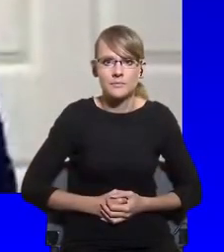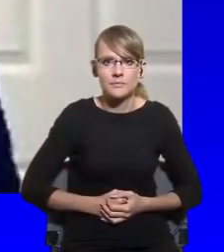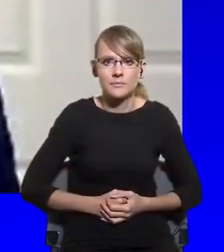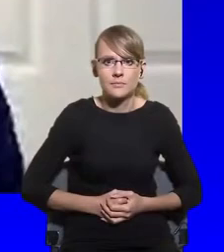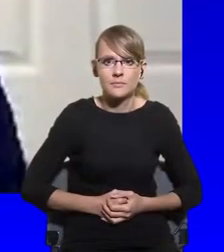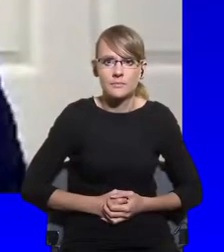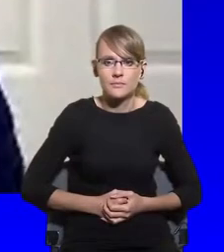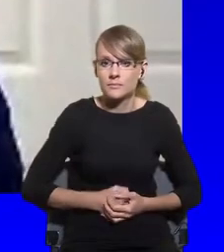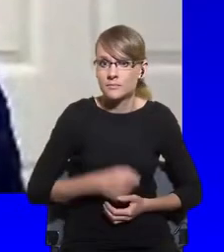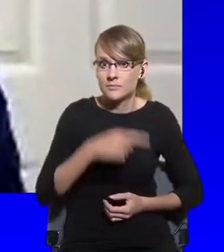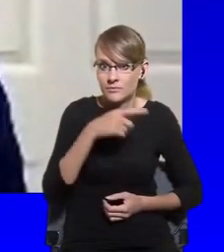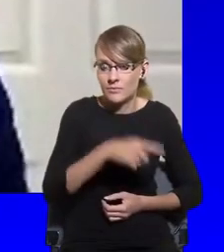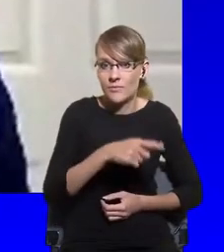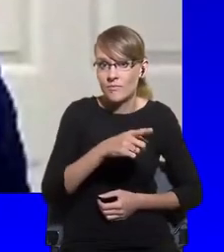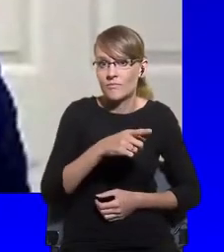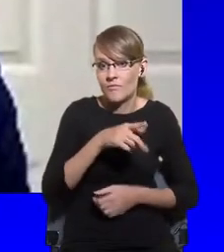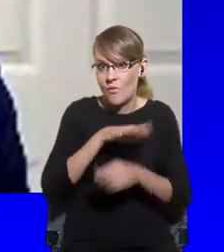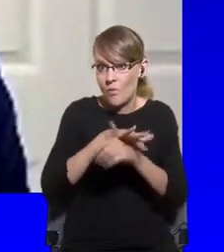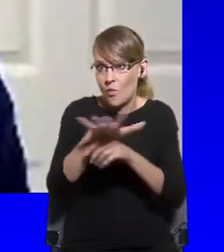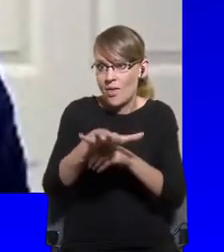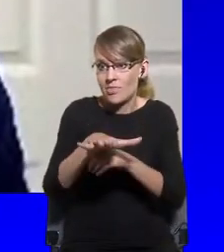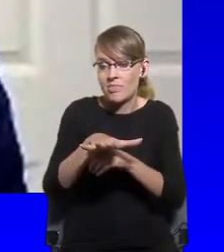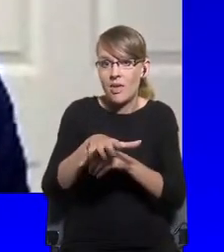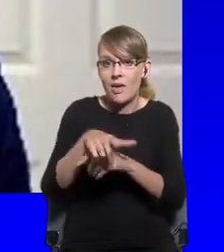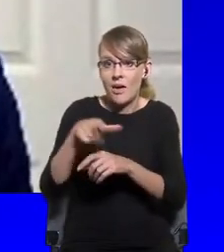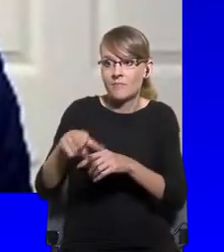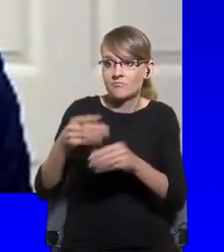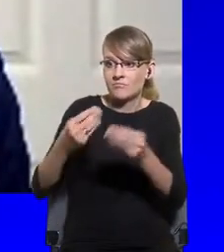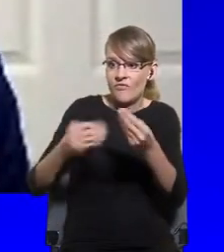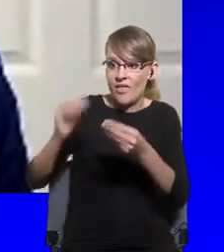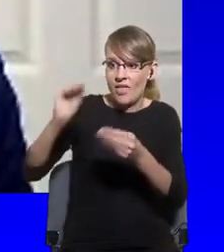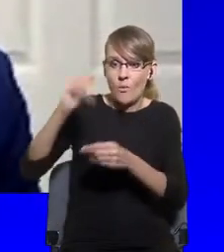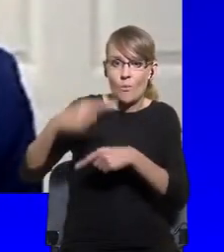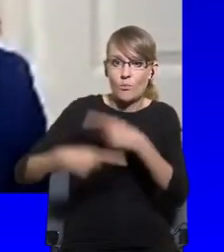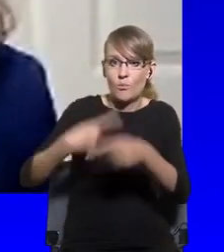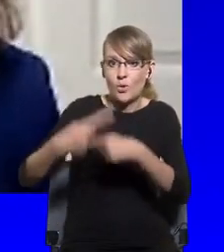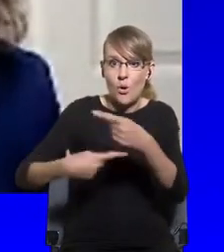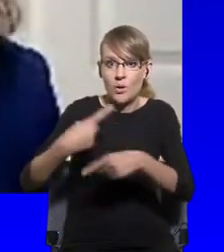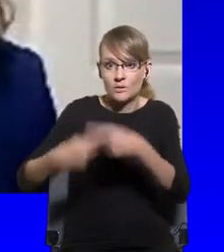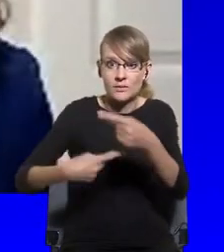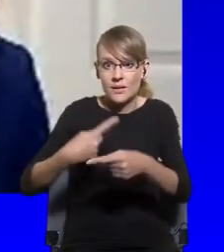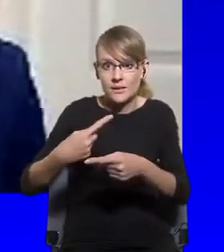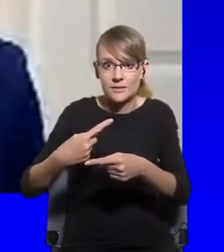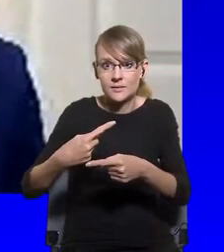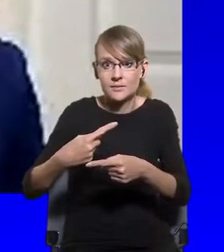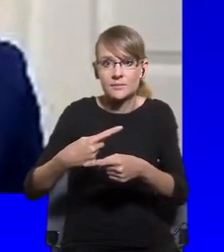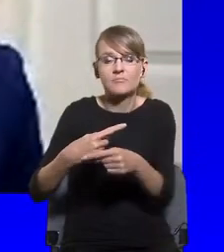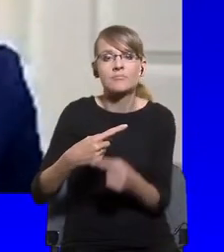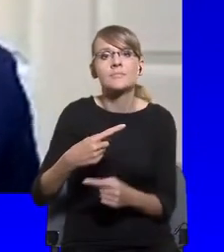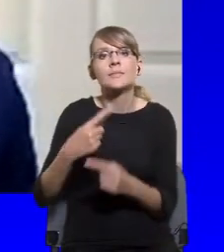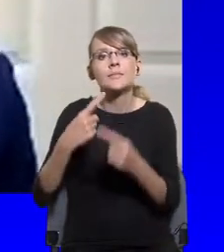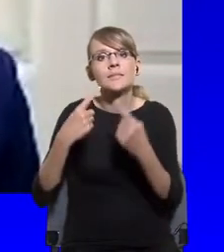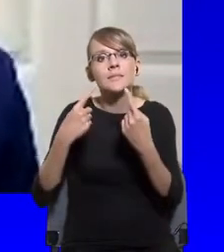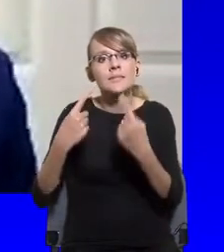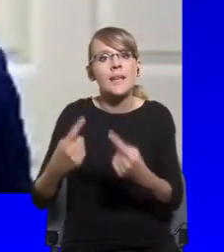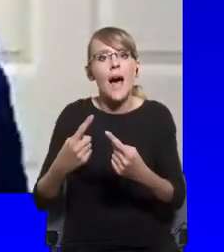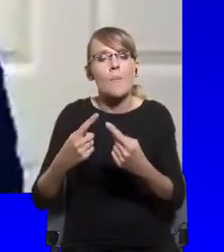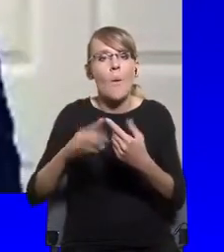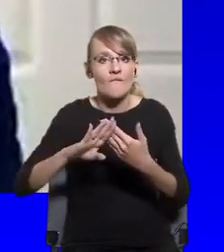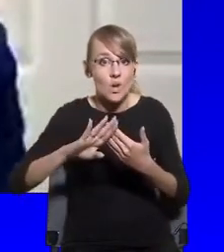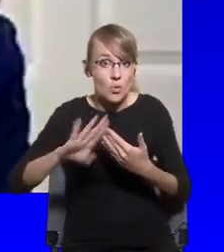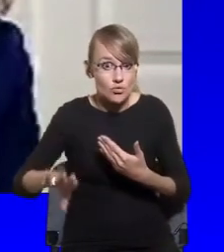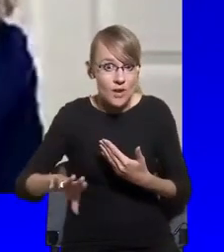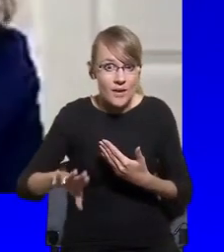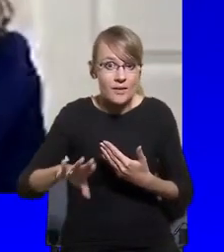and intensifying the process of, if you like, self-exclusion, that many legislative